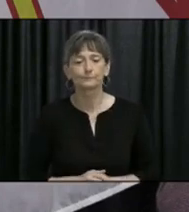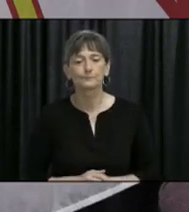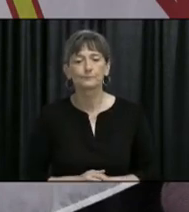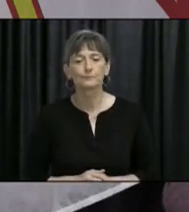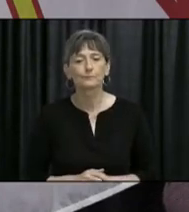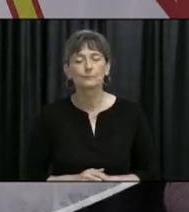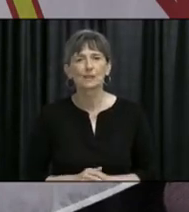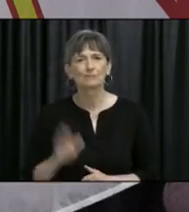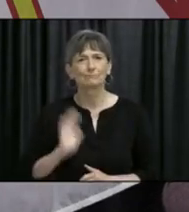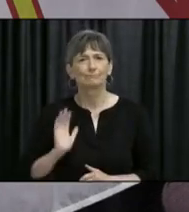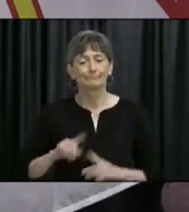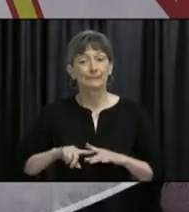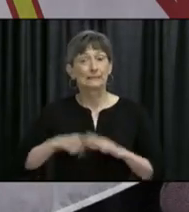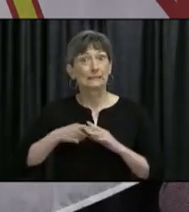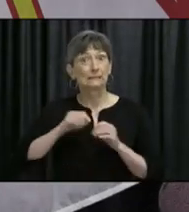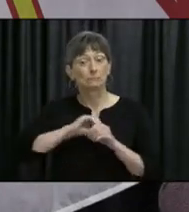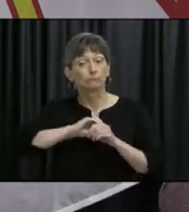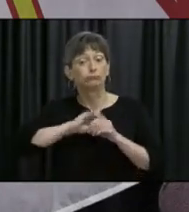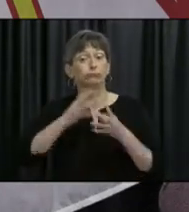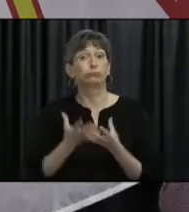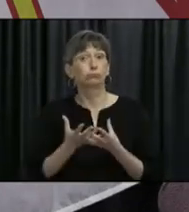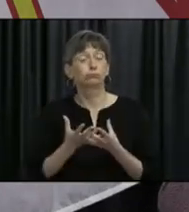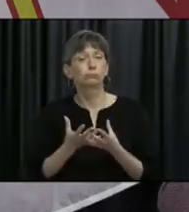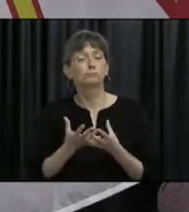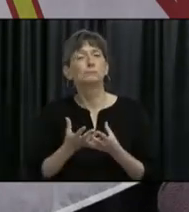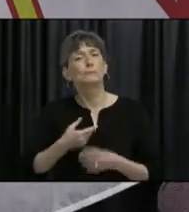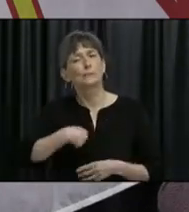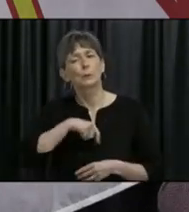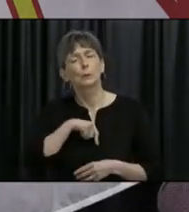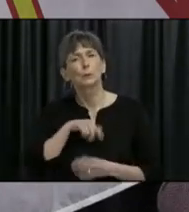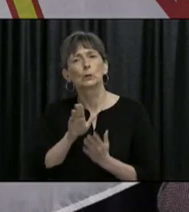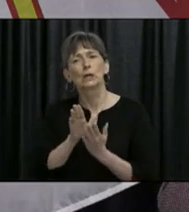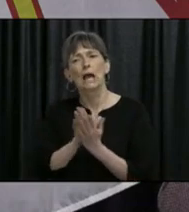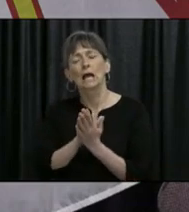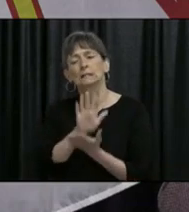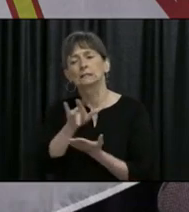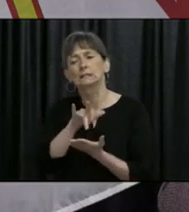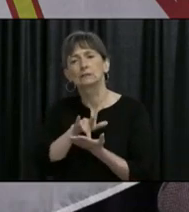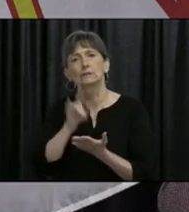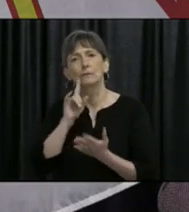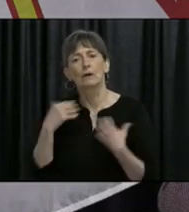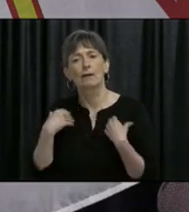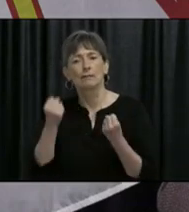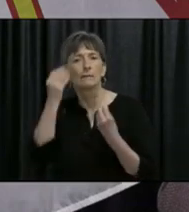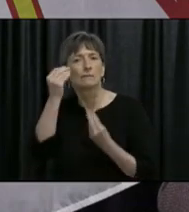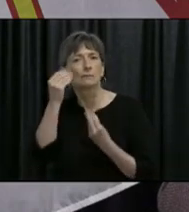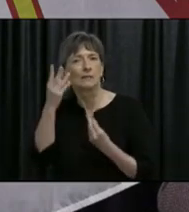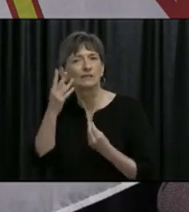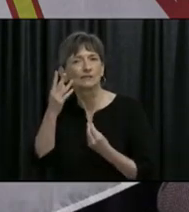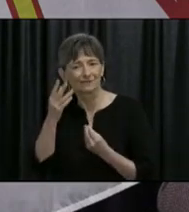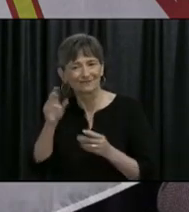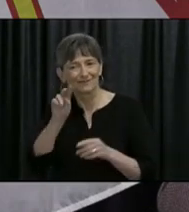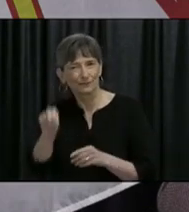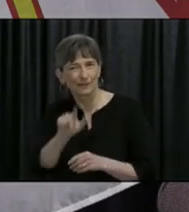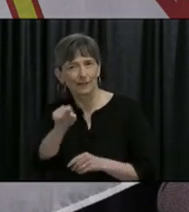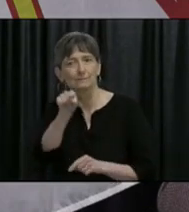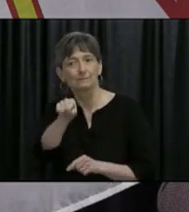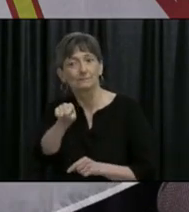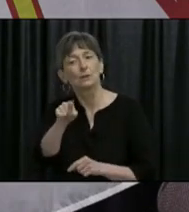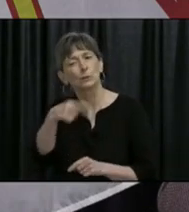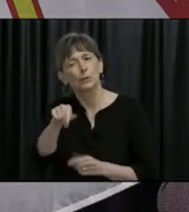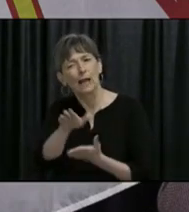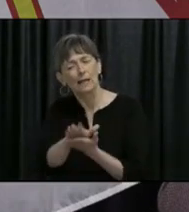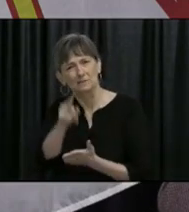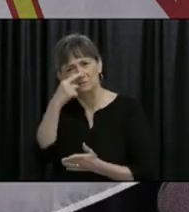this pandemic started, we asked that the NELCHI, the Newfoundland and Labrador Center for Health Information, to bring together a team